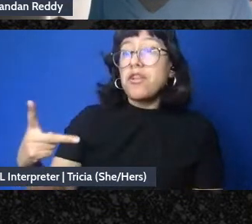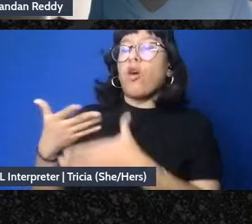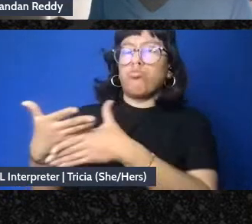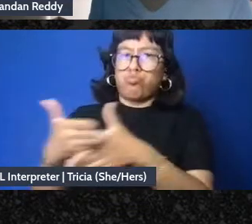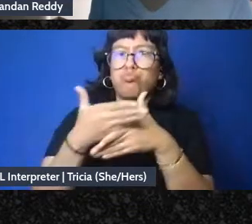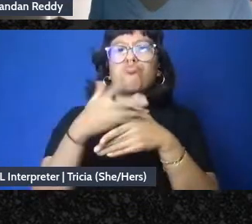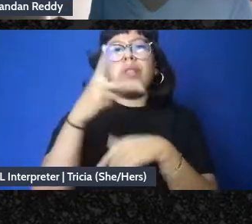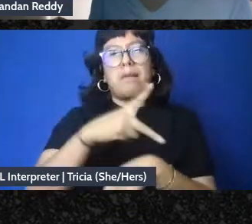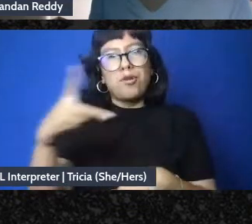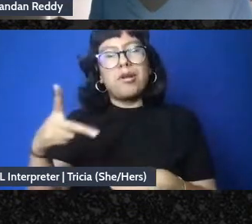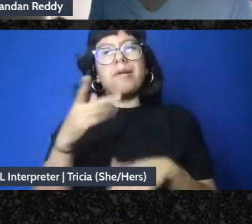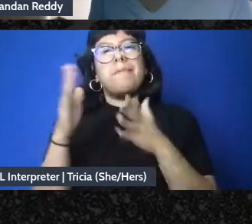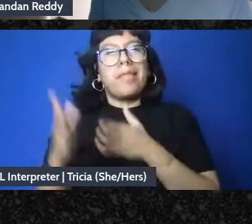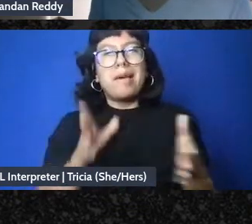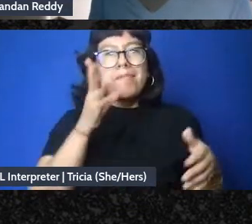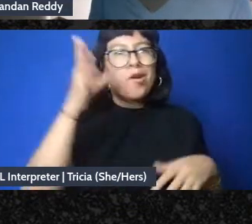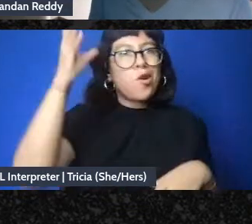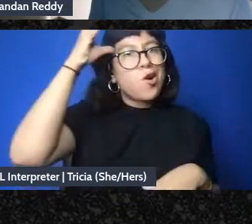groups in the U.S.